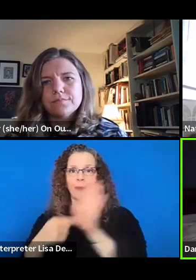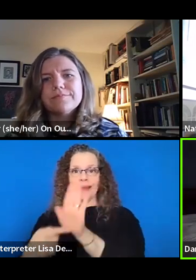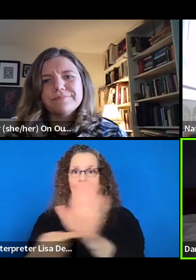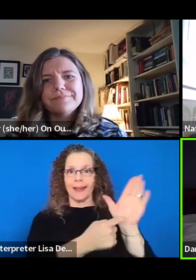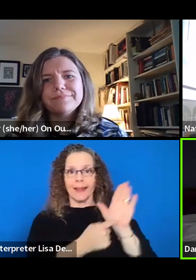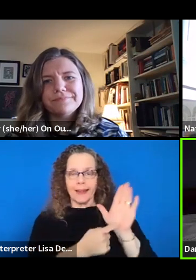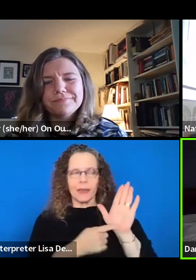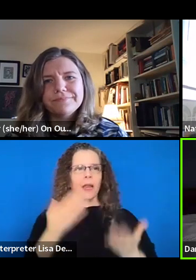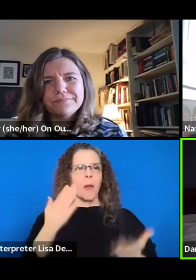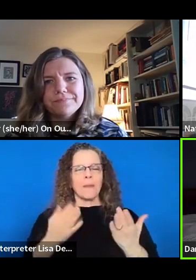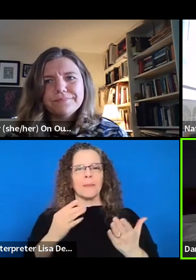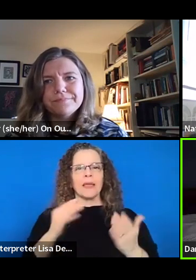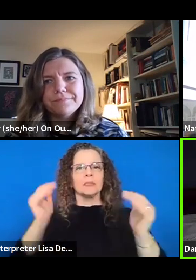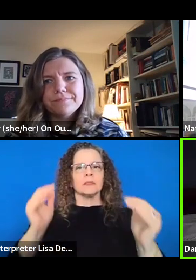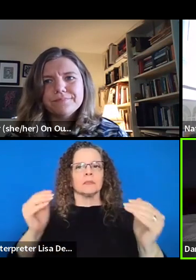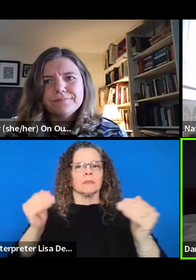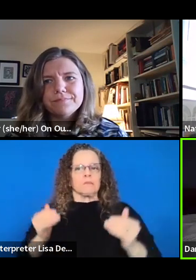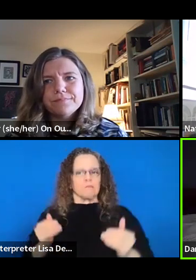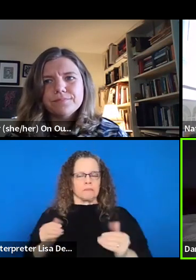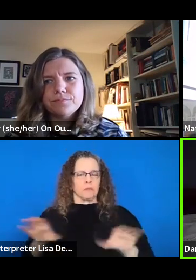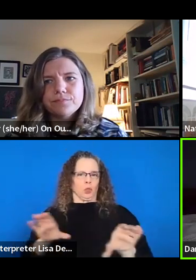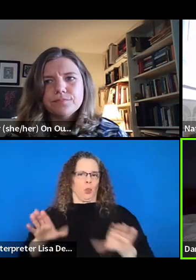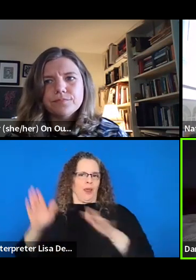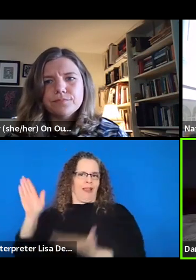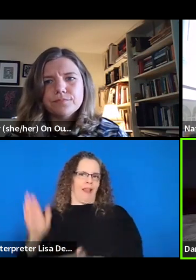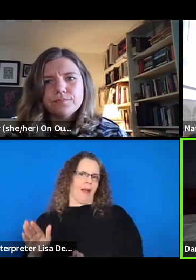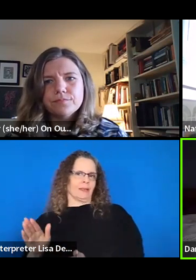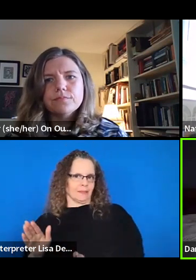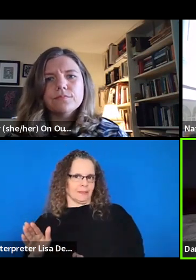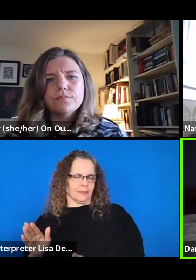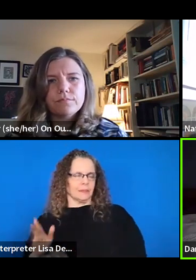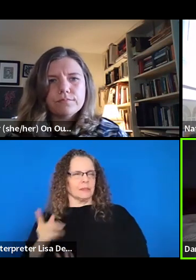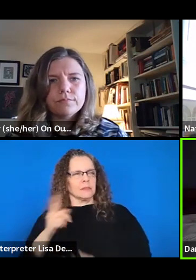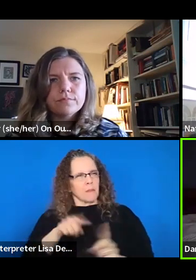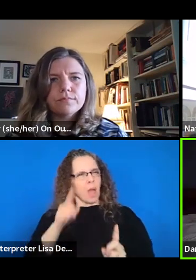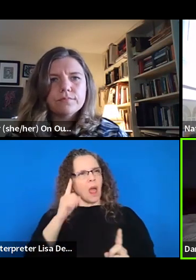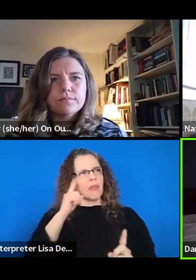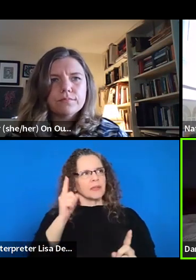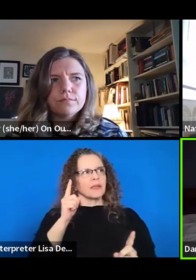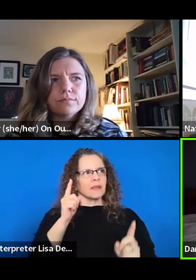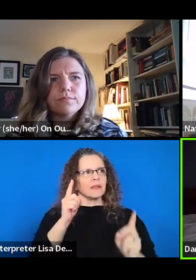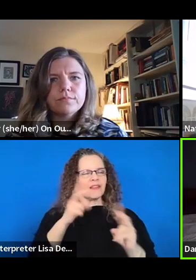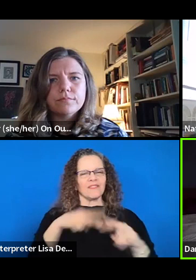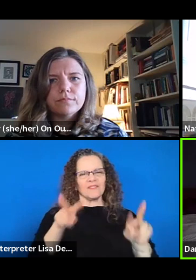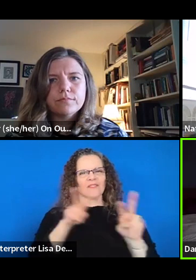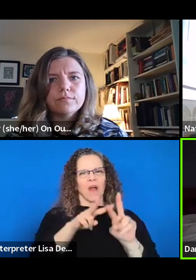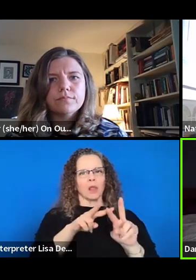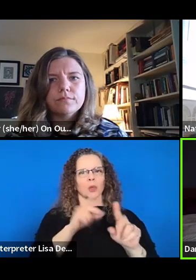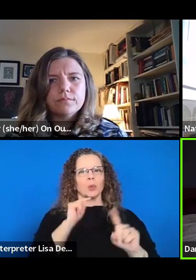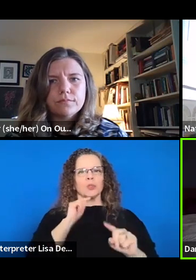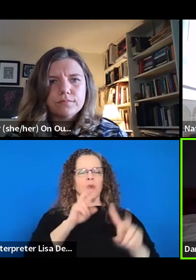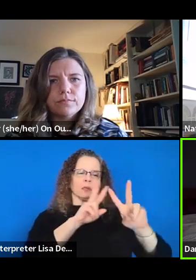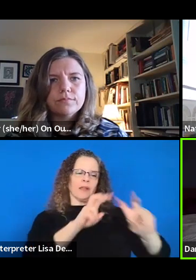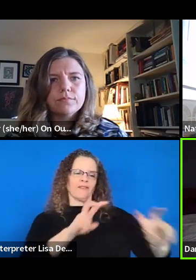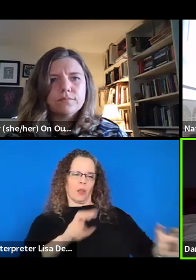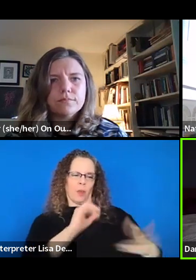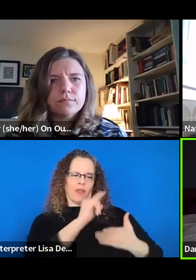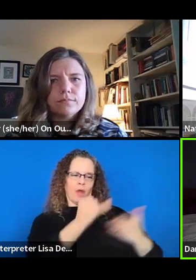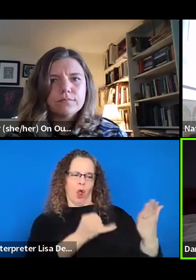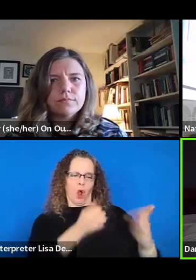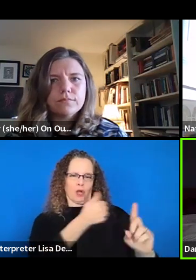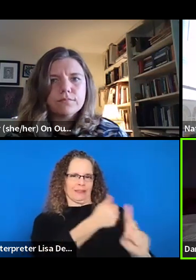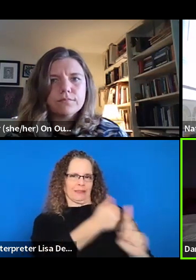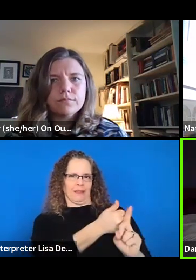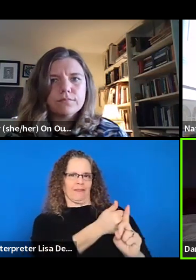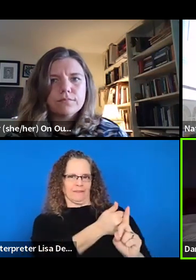there could be so many different things, right? But I think that values place, and the looking at the art itself is really important. But it also might